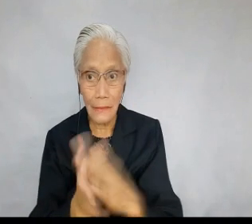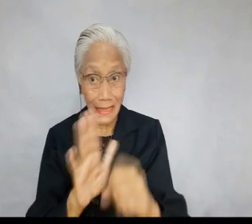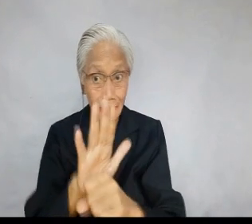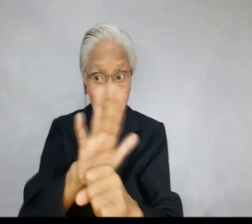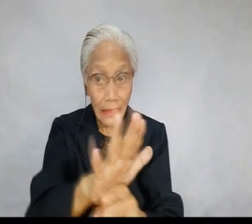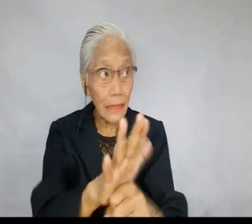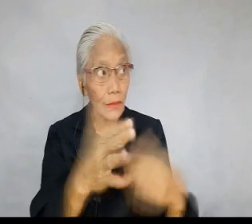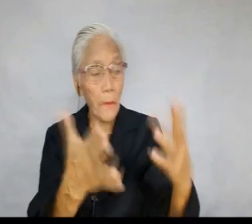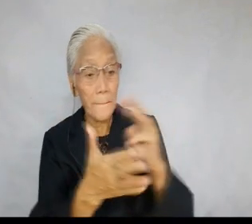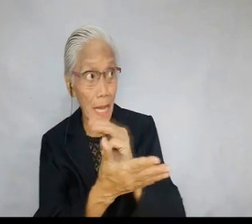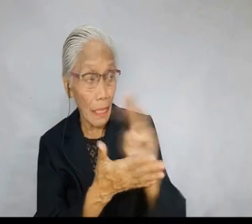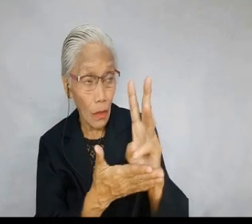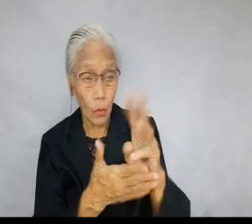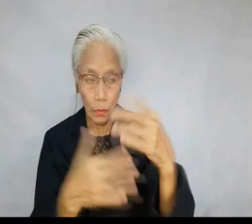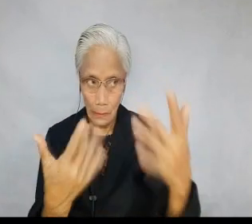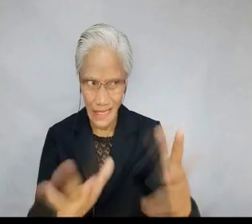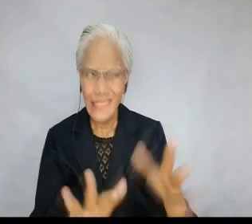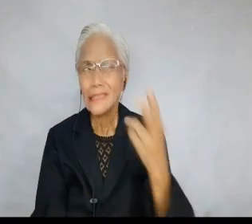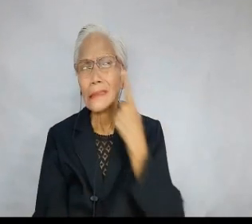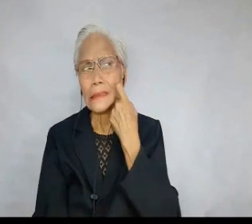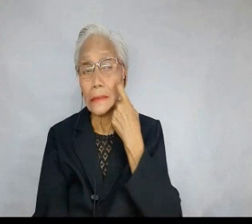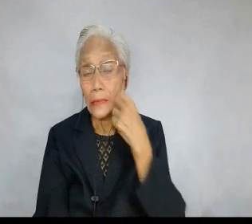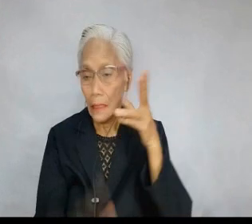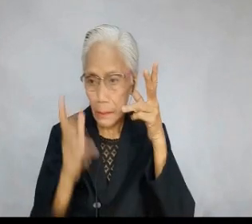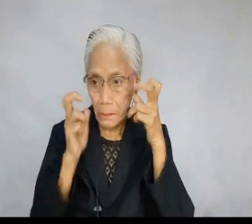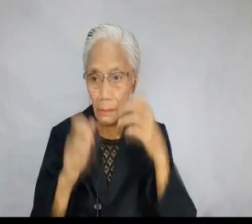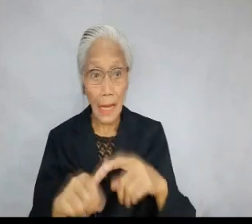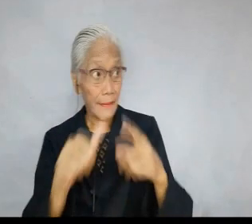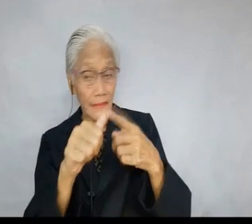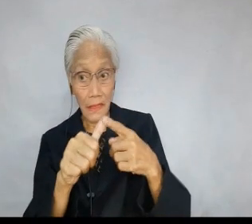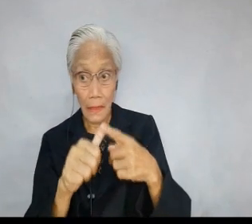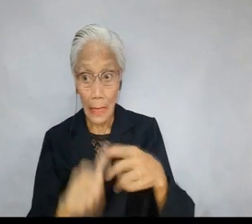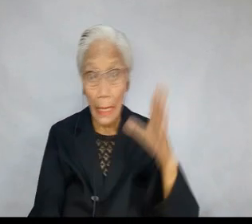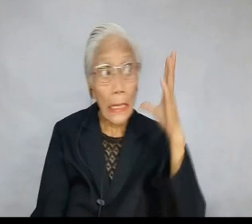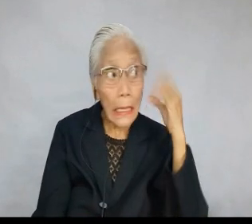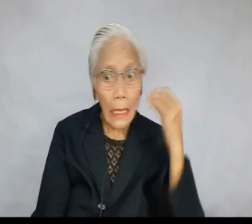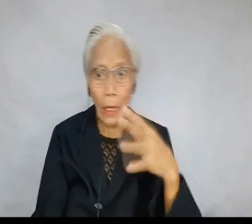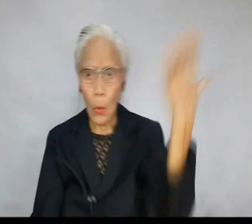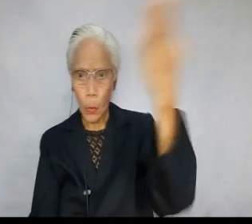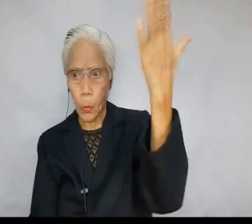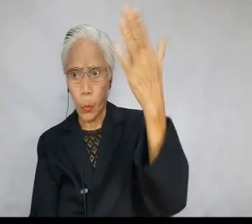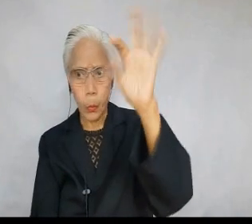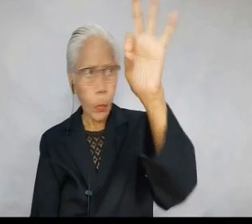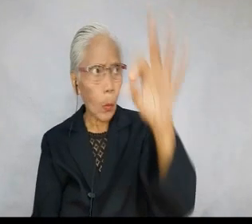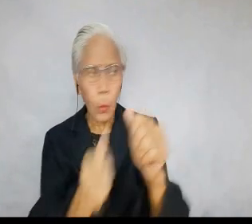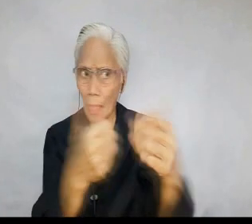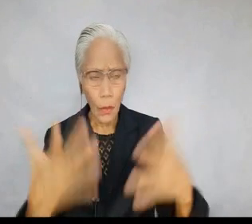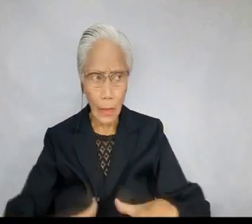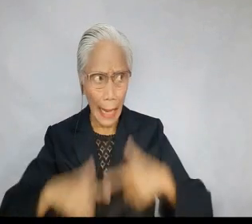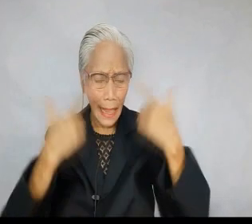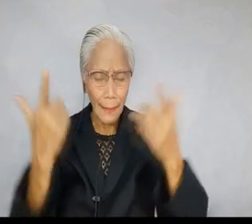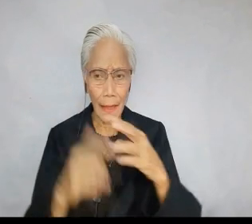Other bad marks are in the Gospel of Matthew we just heard. 1. Hearing, speaking or preaching without